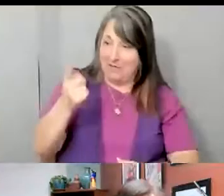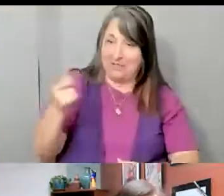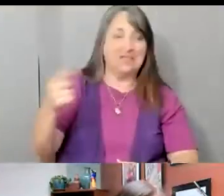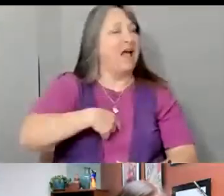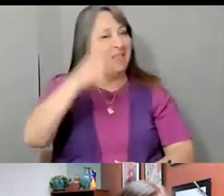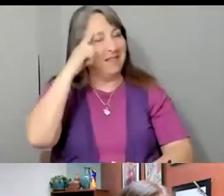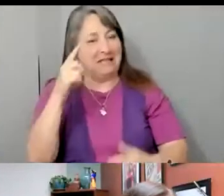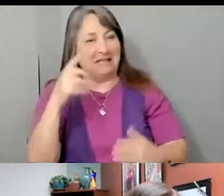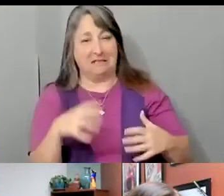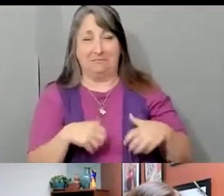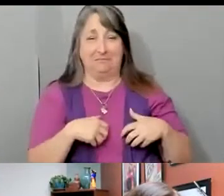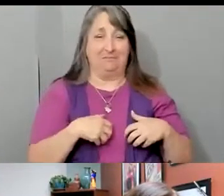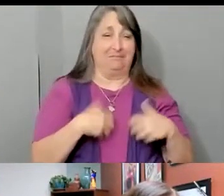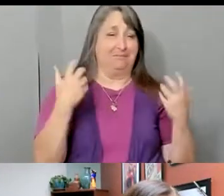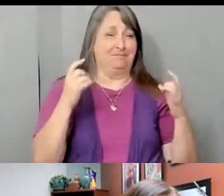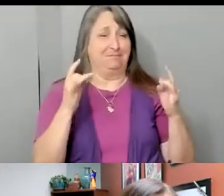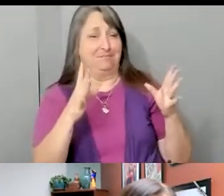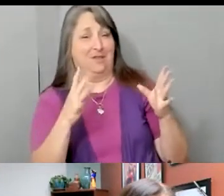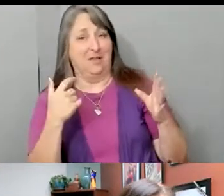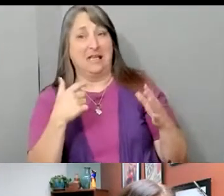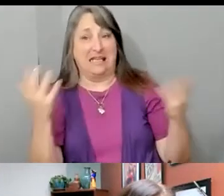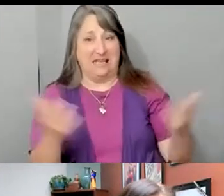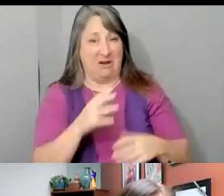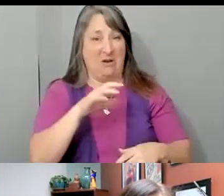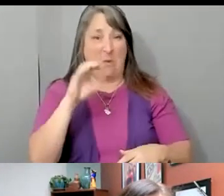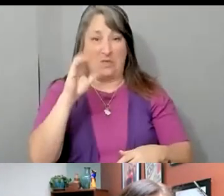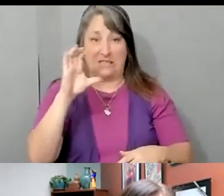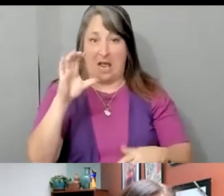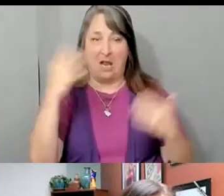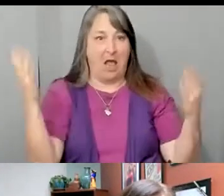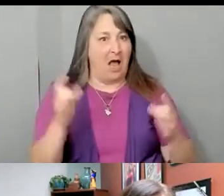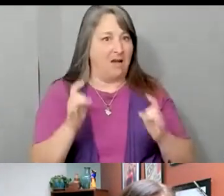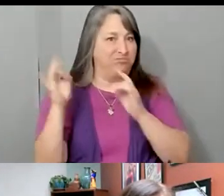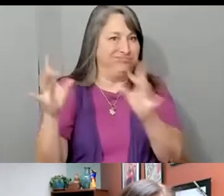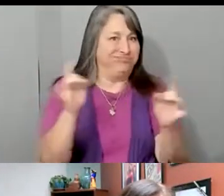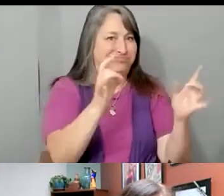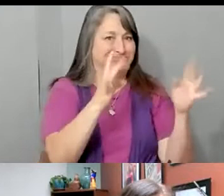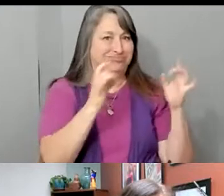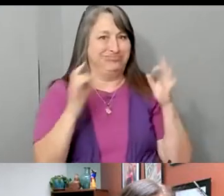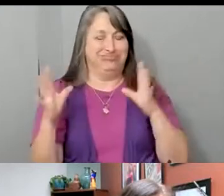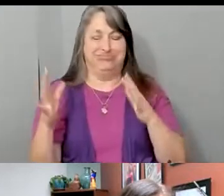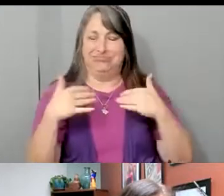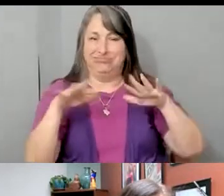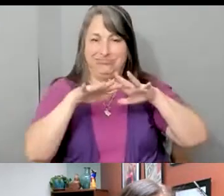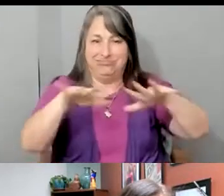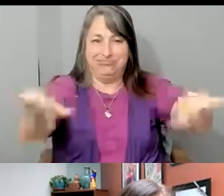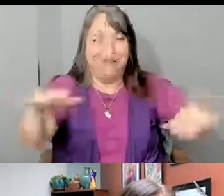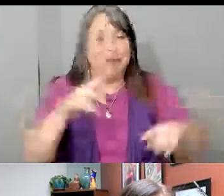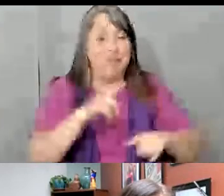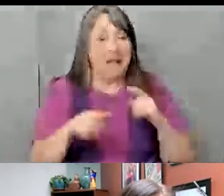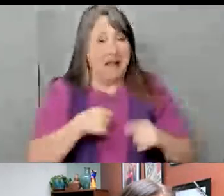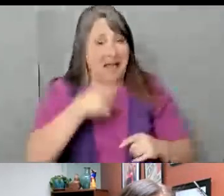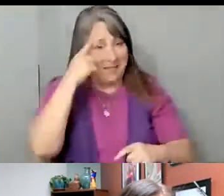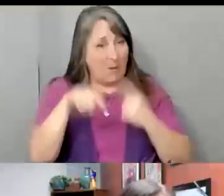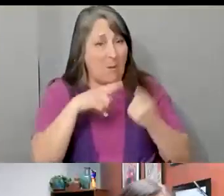hostility, we've had a good training ground here in Orange County because there's hostility at every turn, right? But I think when they, you know, when we